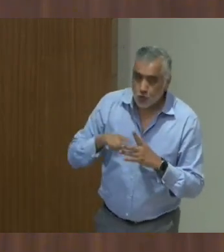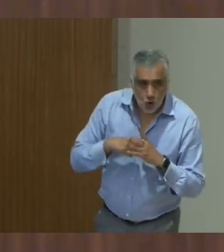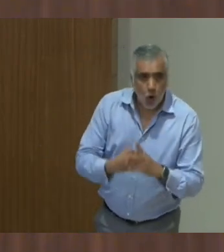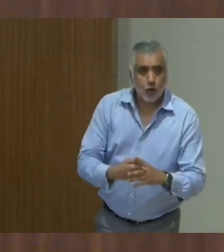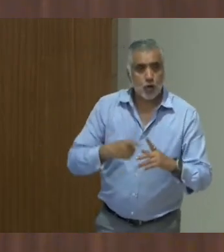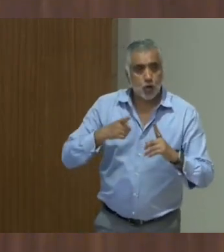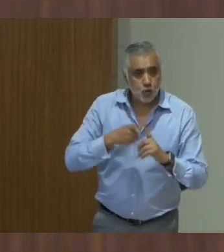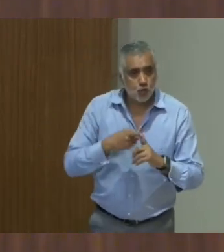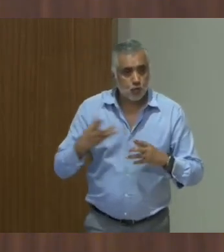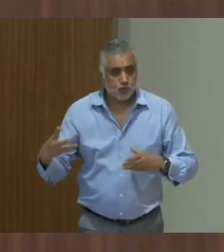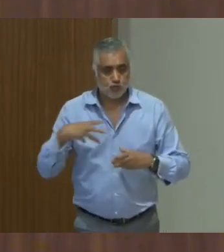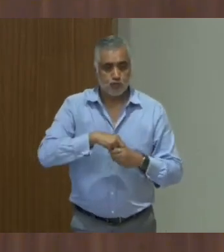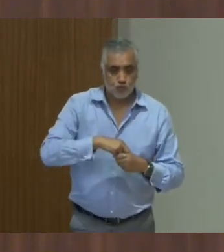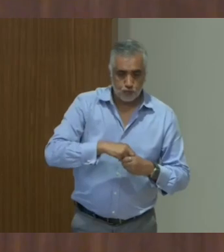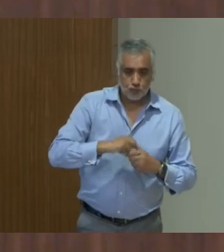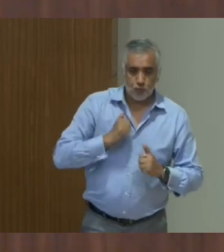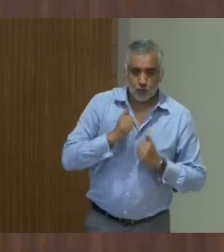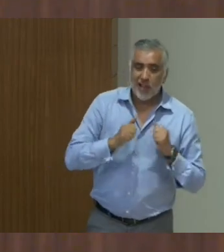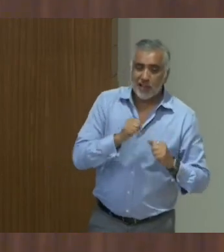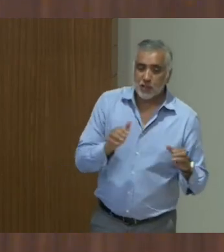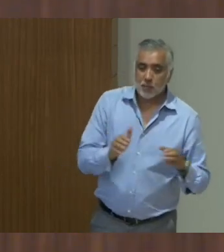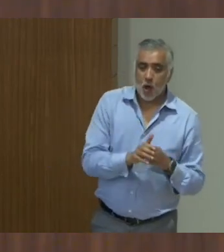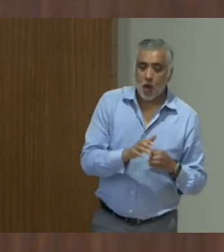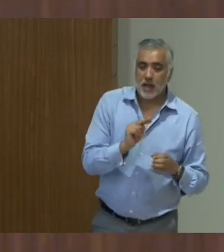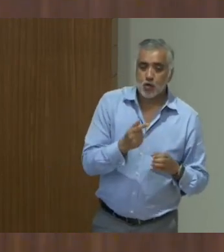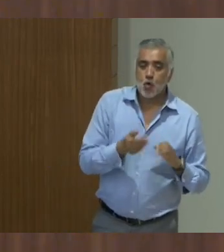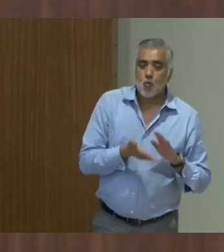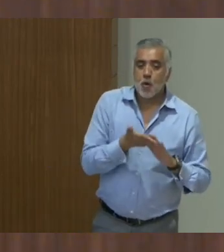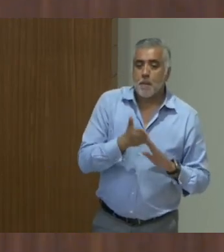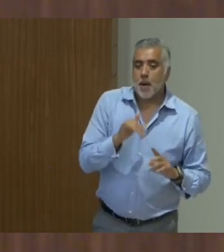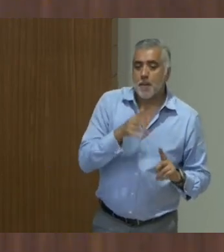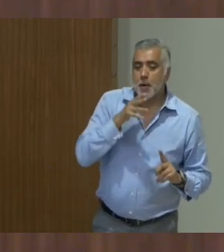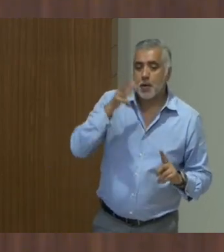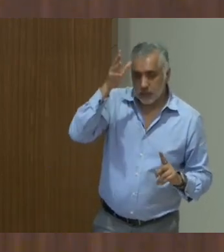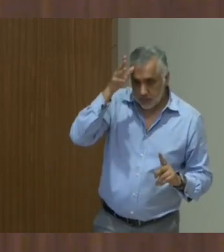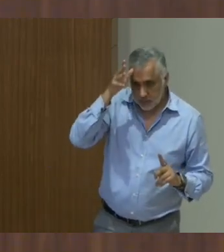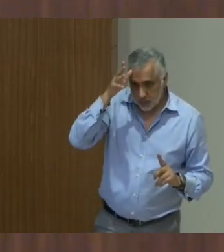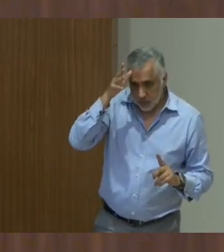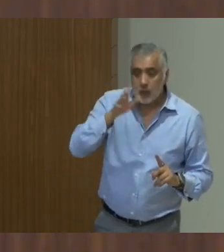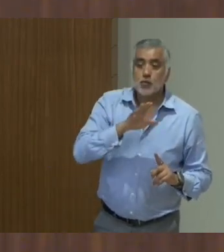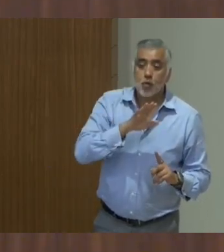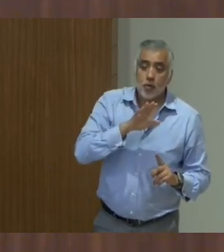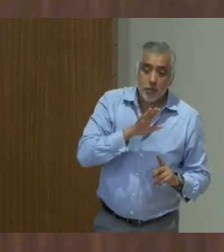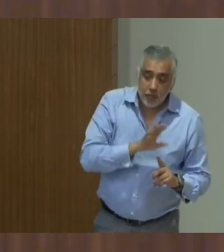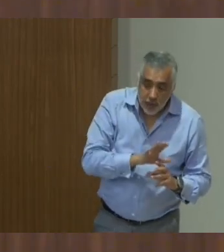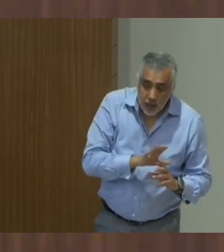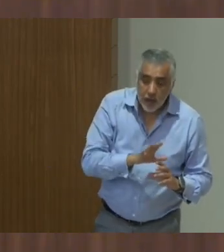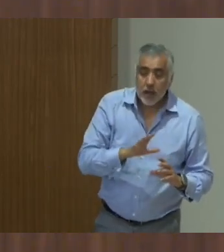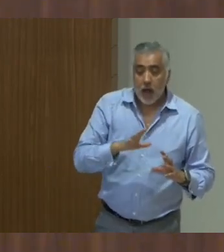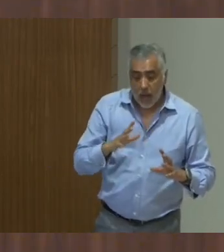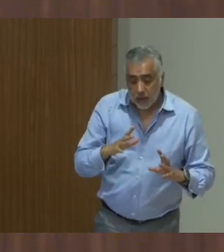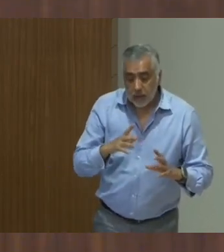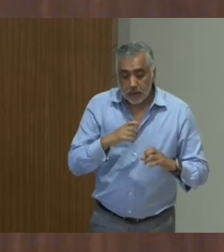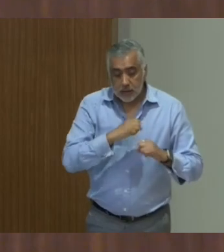and these small NGOs were run by parents on a small scale. Their fear was that stringent safety guidelines